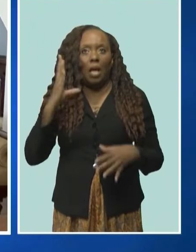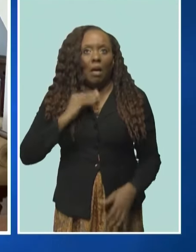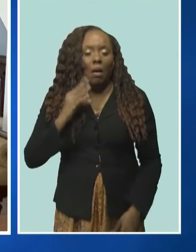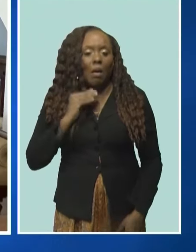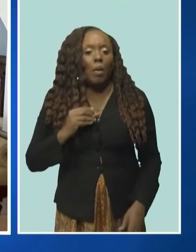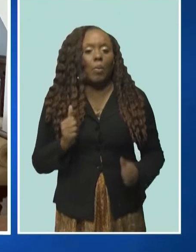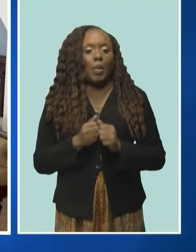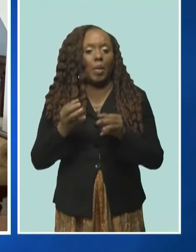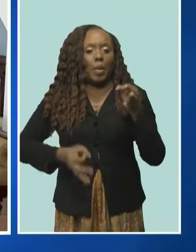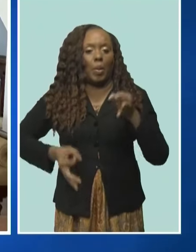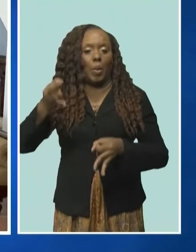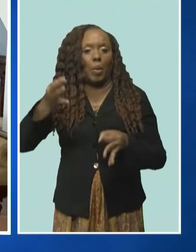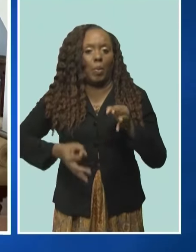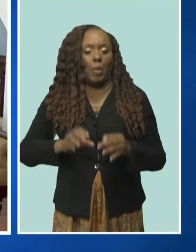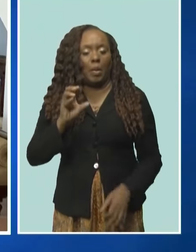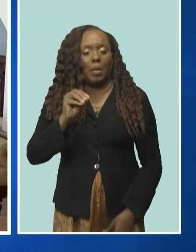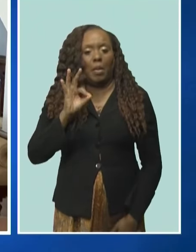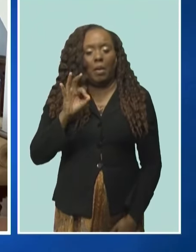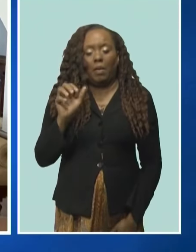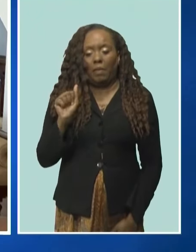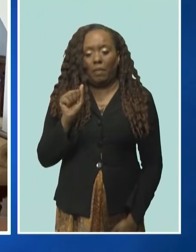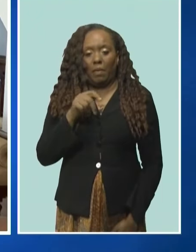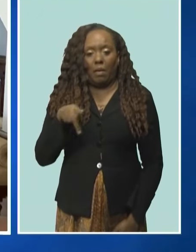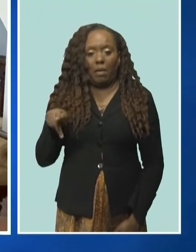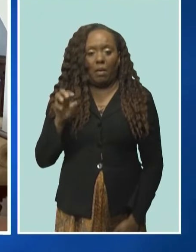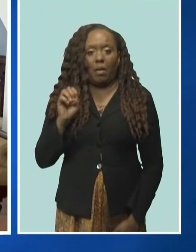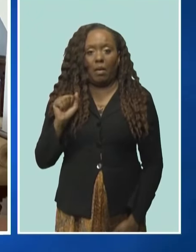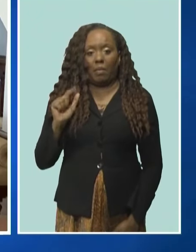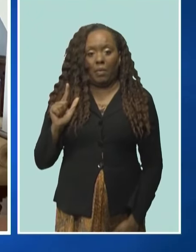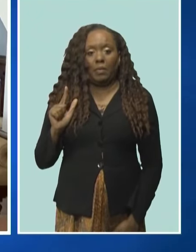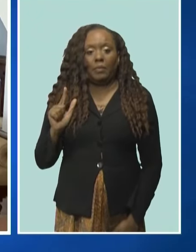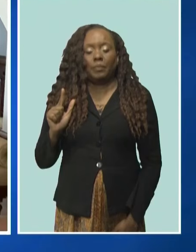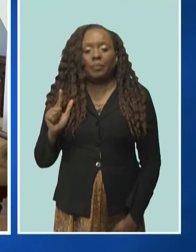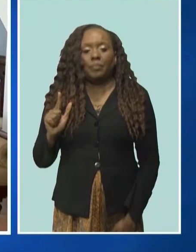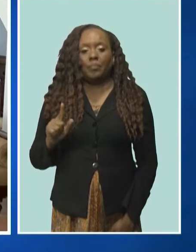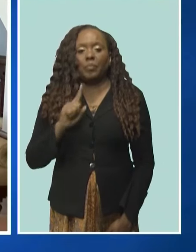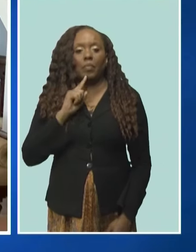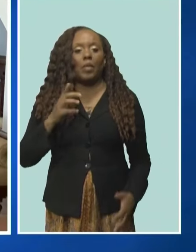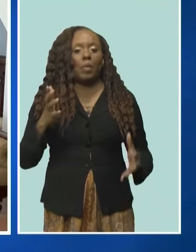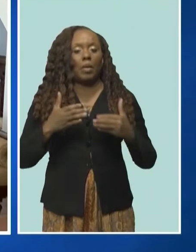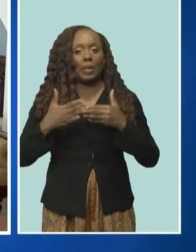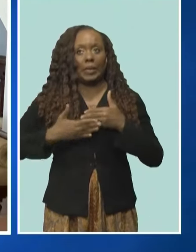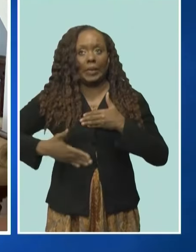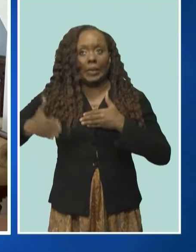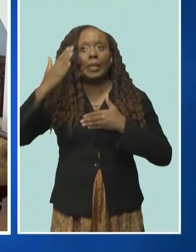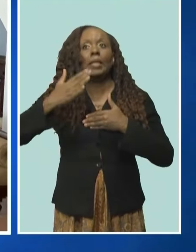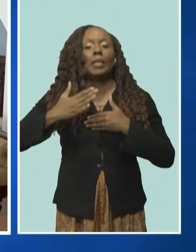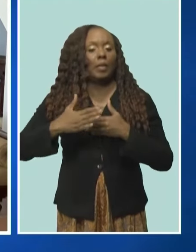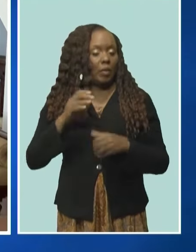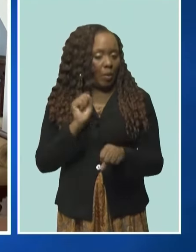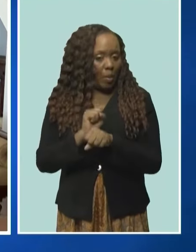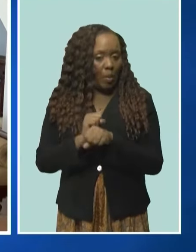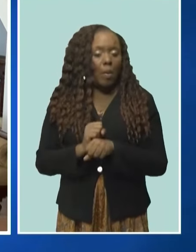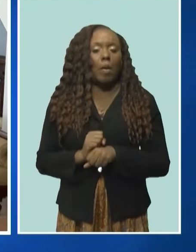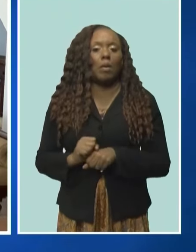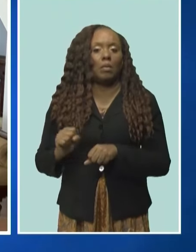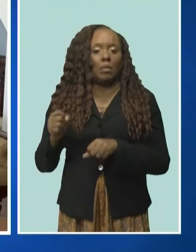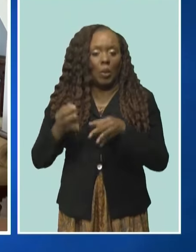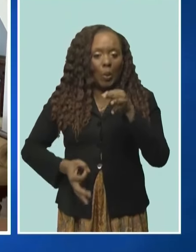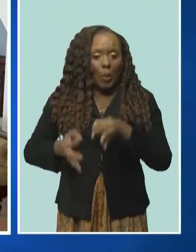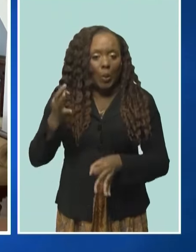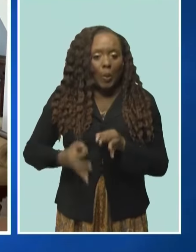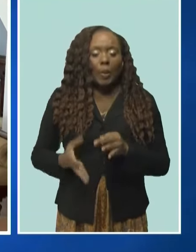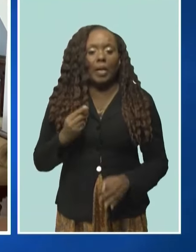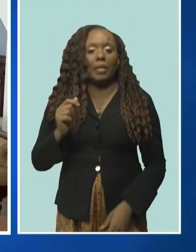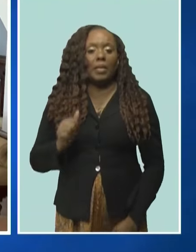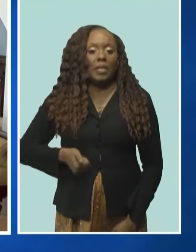Appeal before. So we're really looking to move forward the work of the Court of Appeal together with the